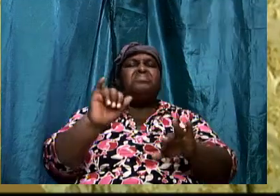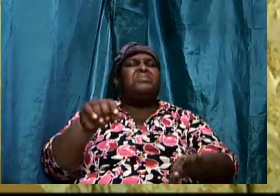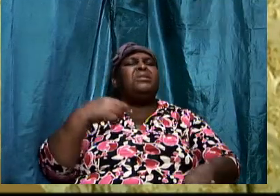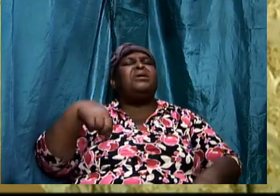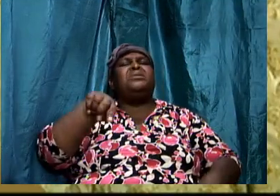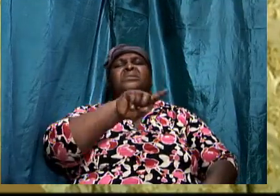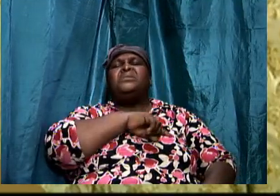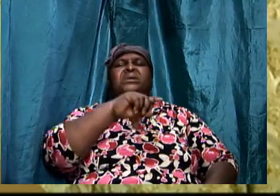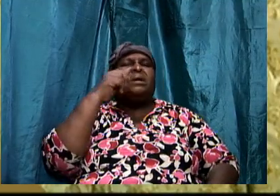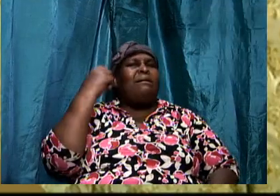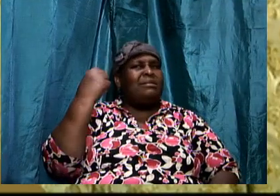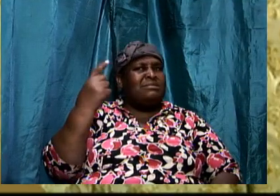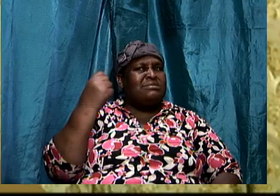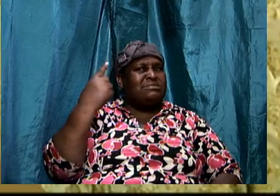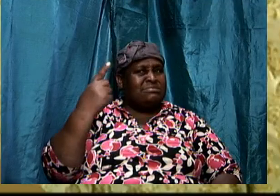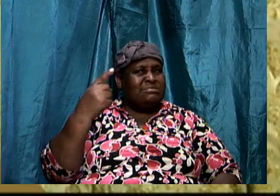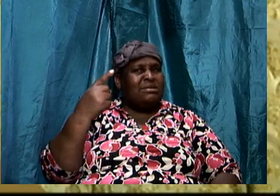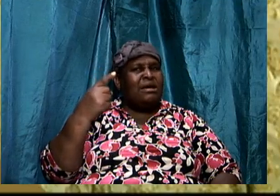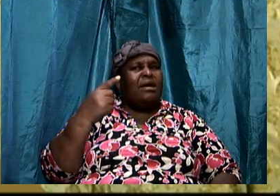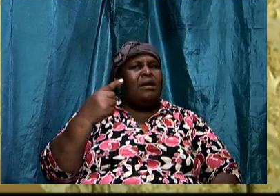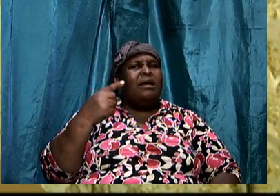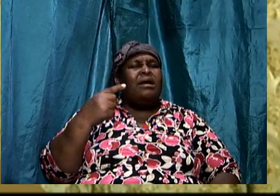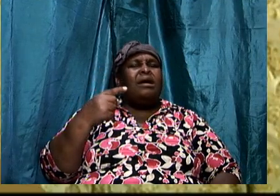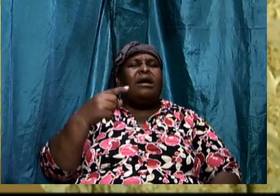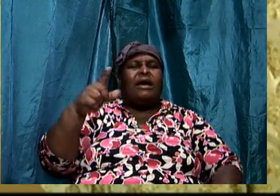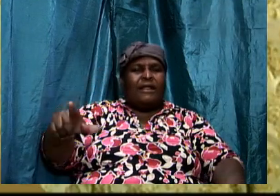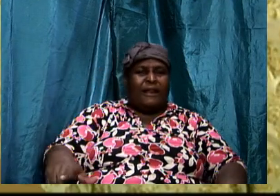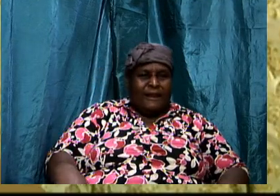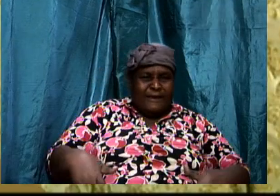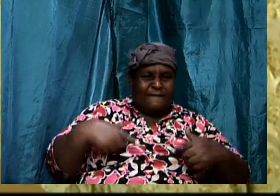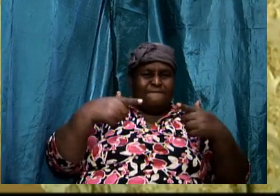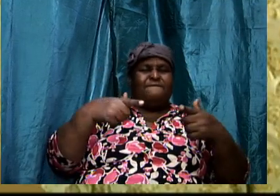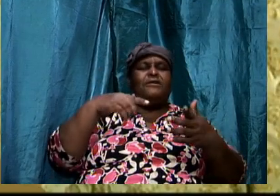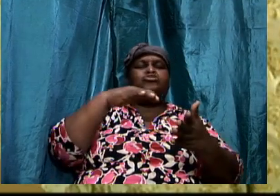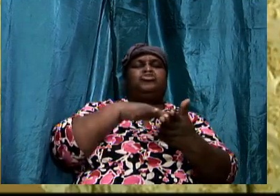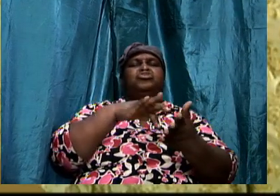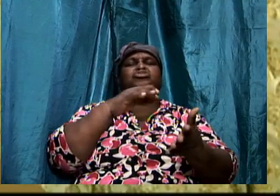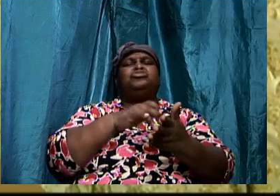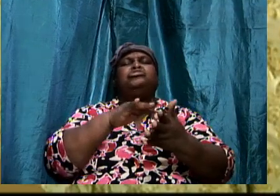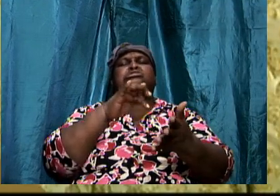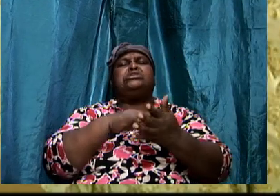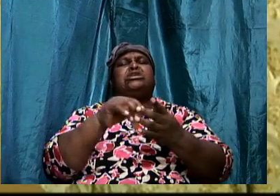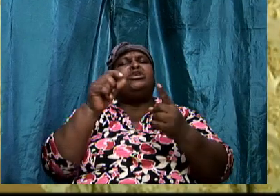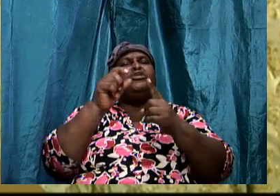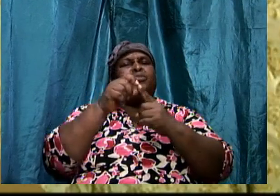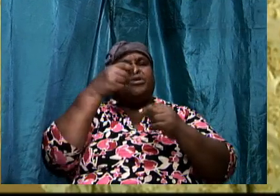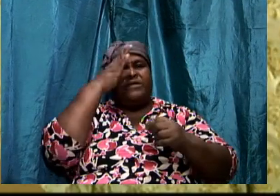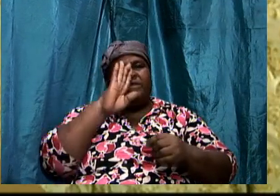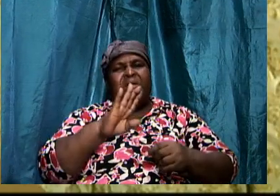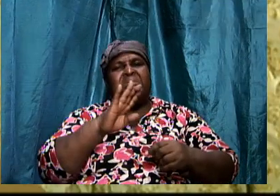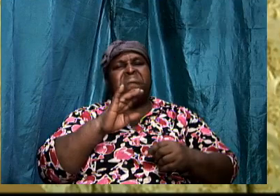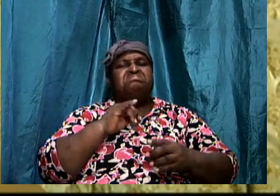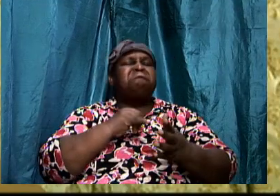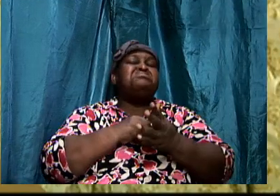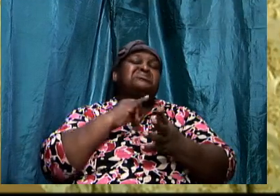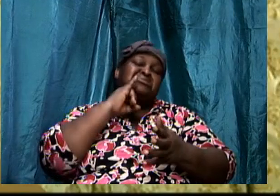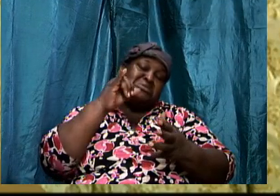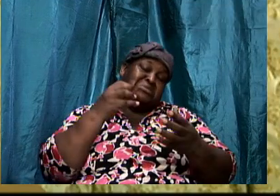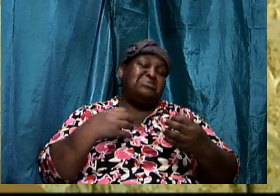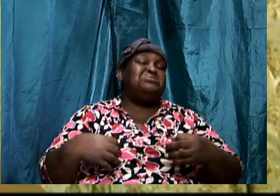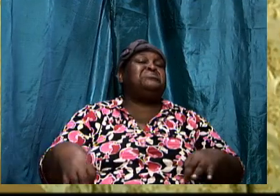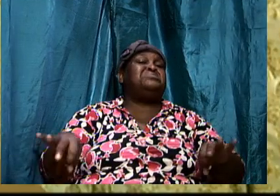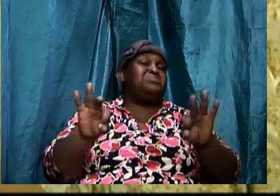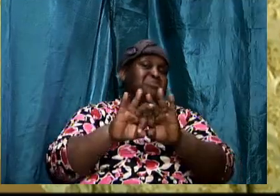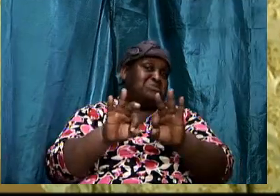and that we action getting into the Word. It is important. The Word is tonic.